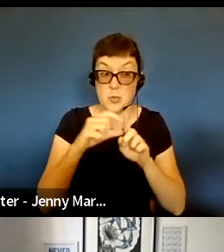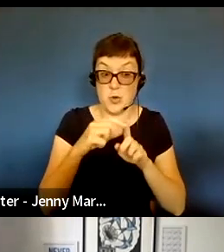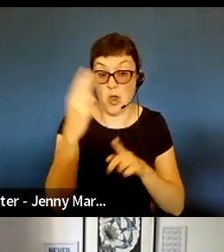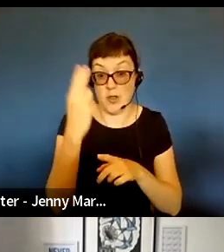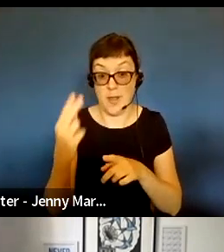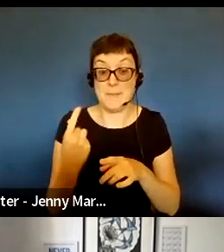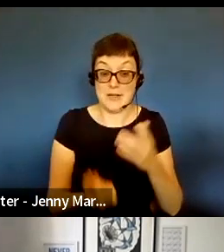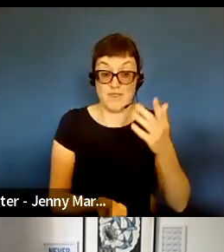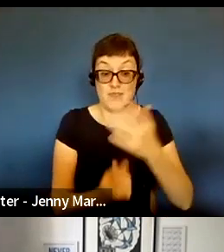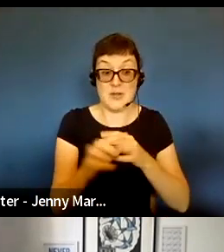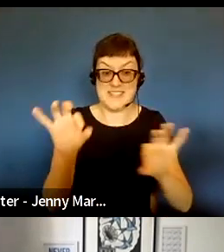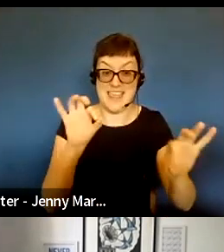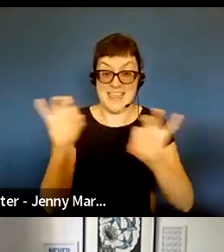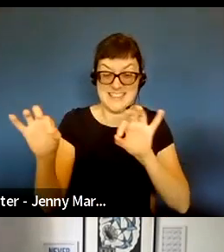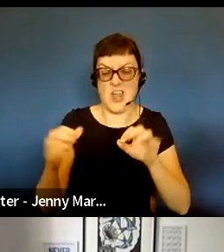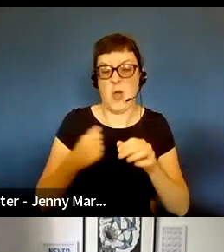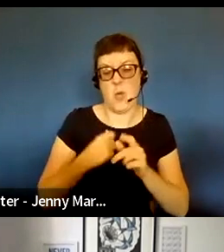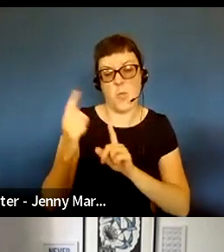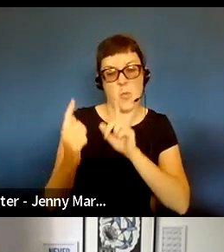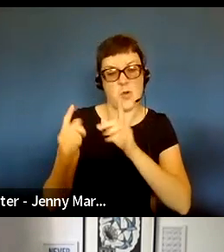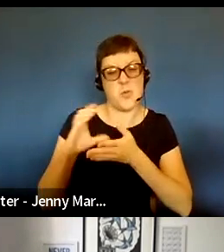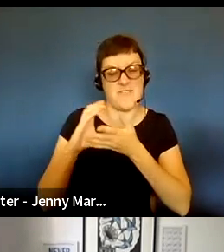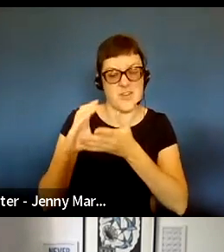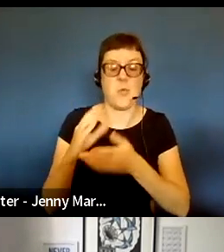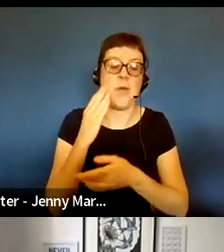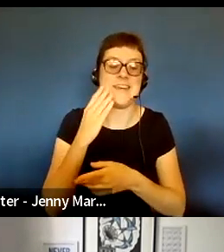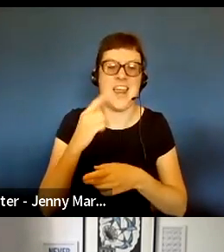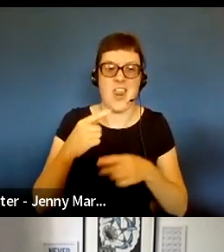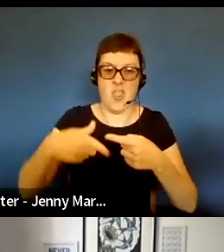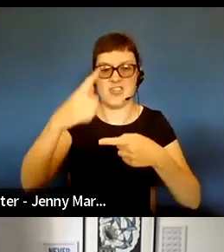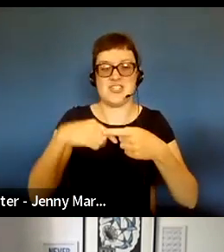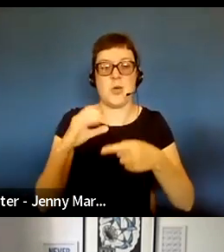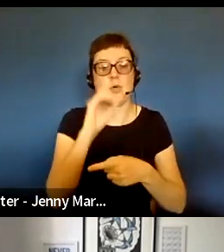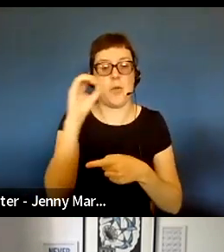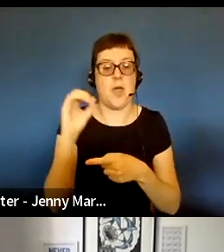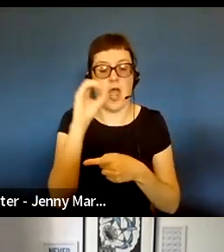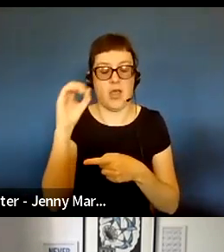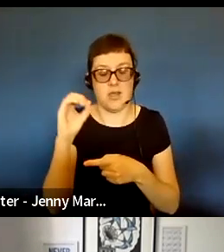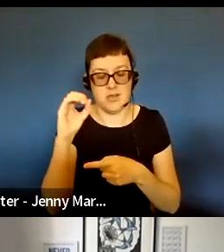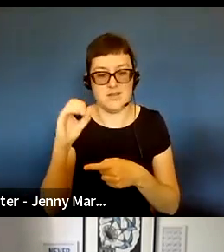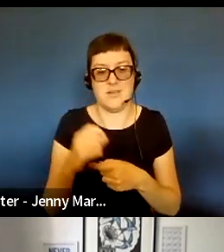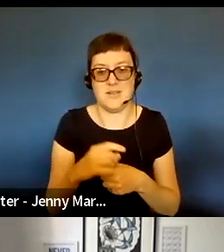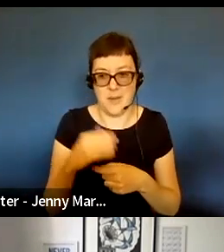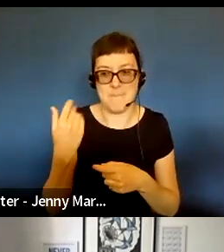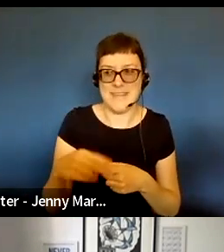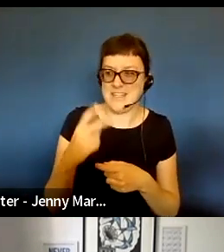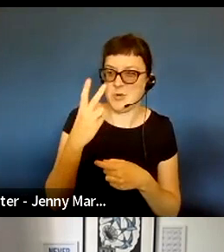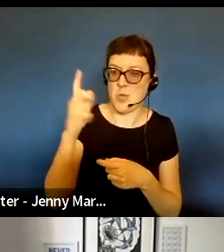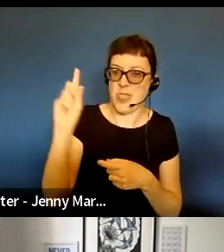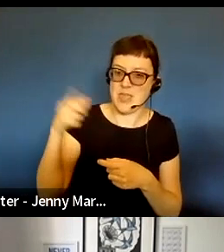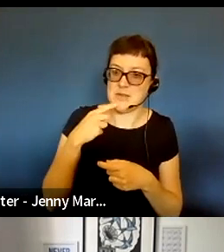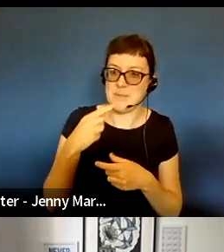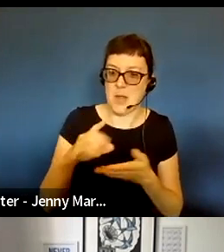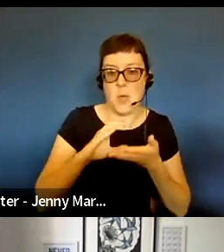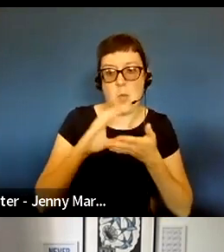in our one-to-one fund last October. The £2000 awards on offer were